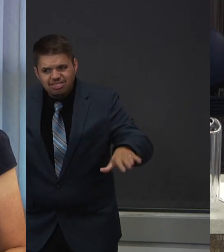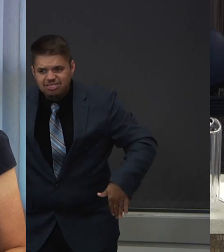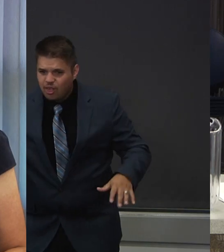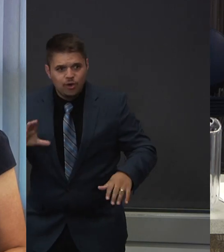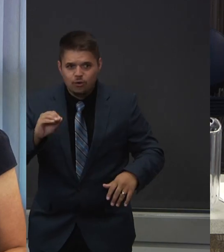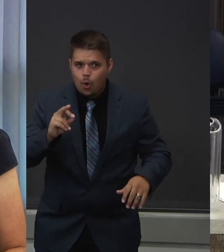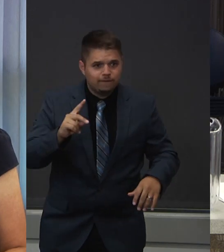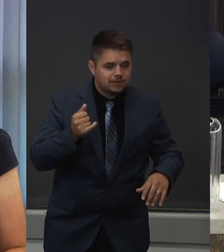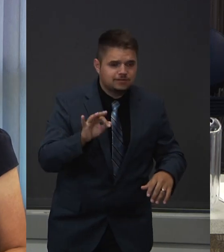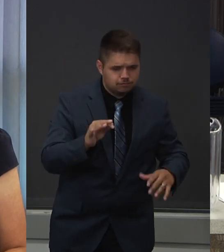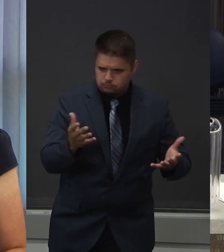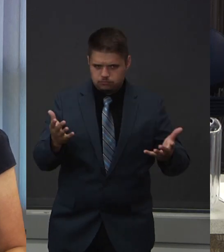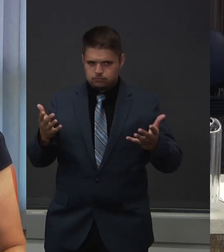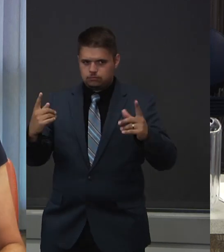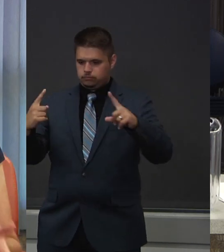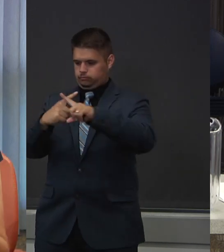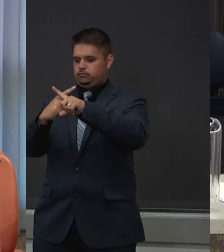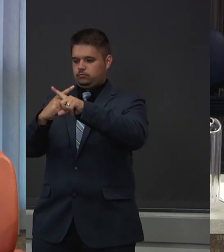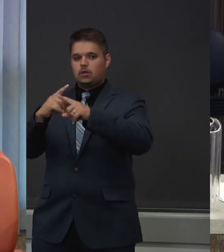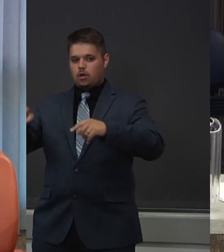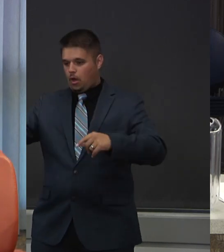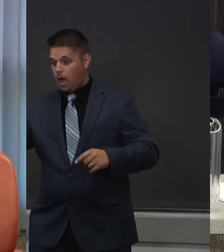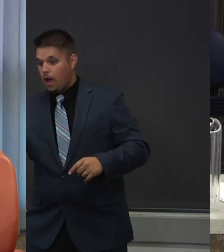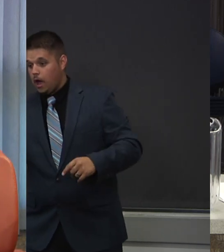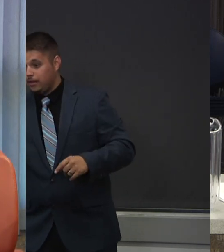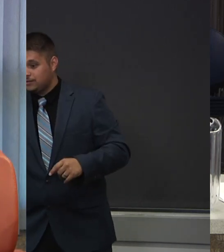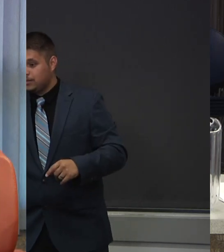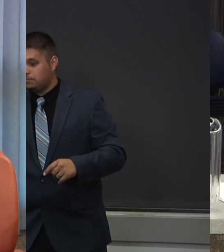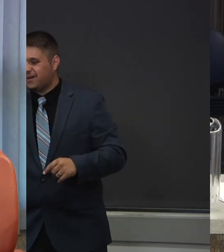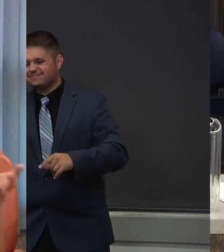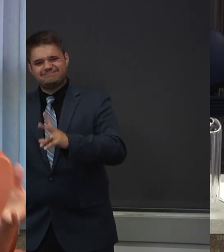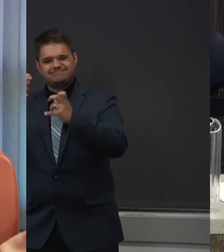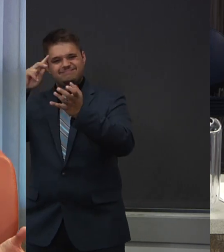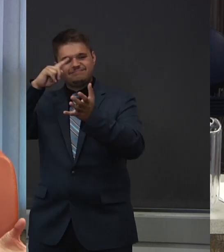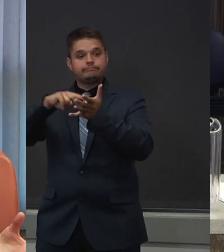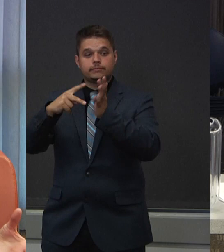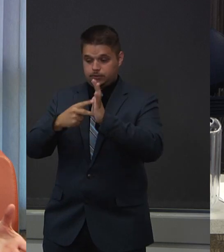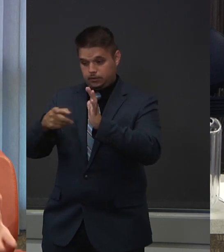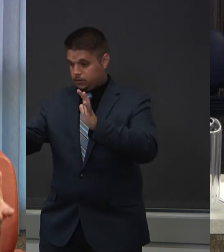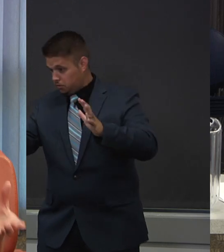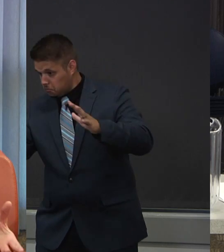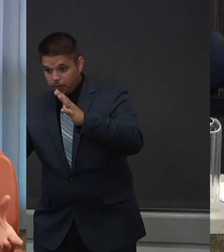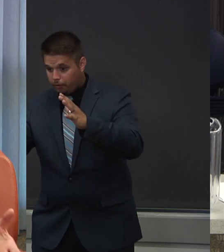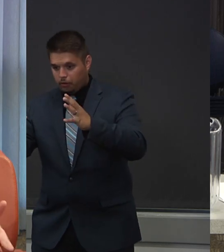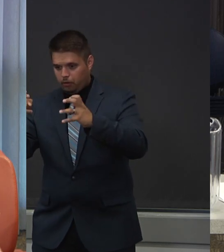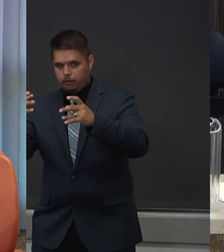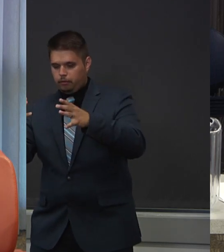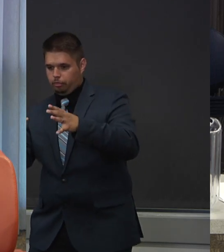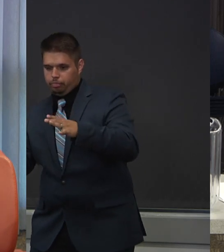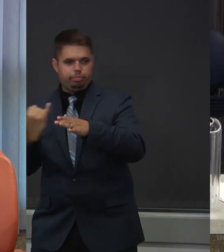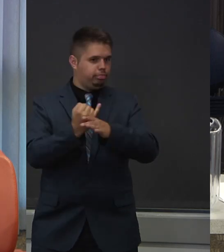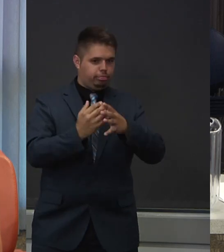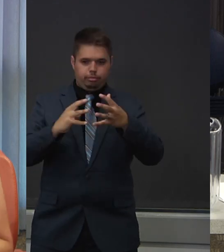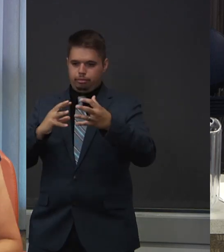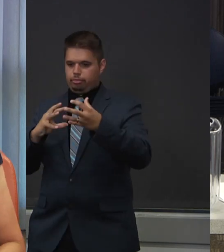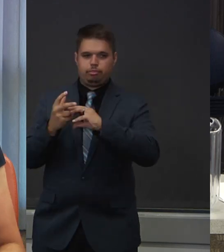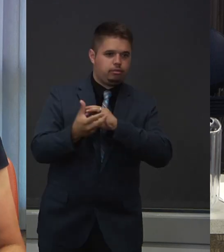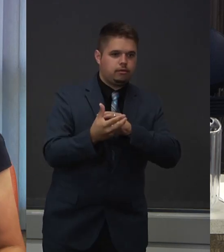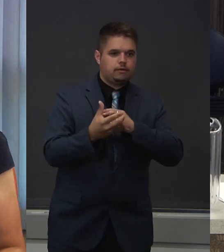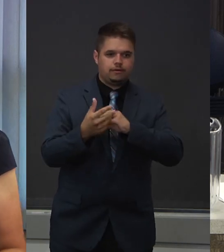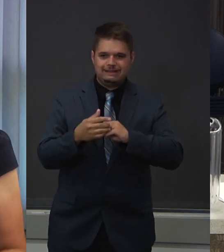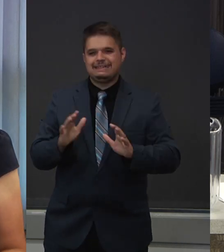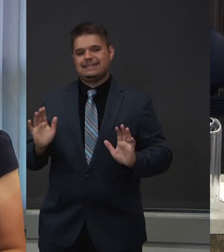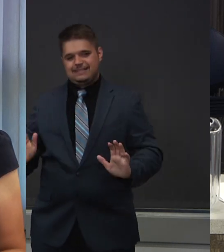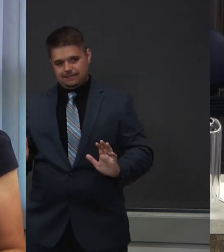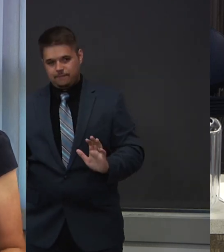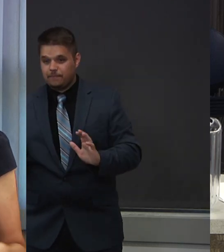ever had COVID. The second problem comes back to those positive test results. If you